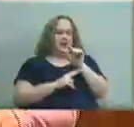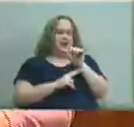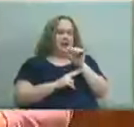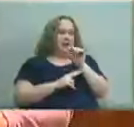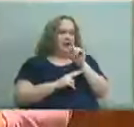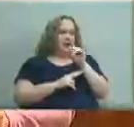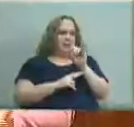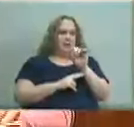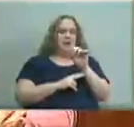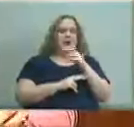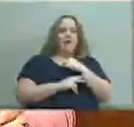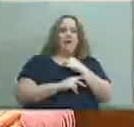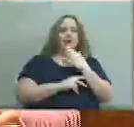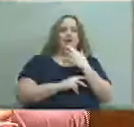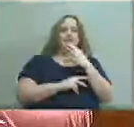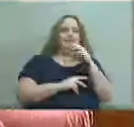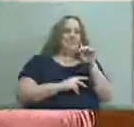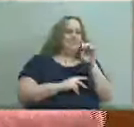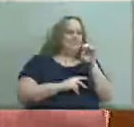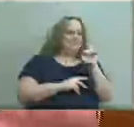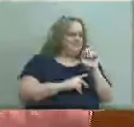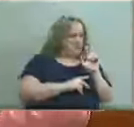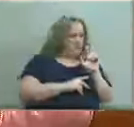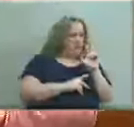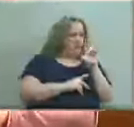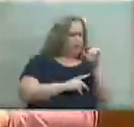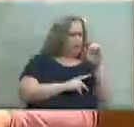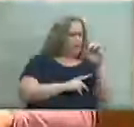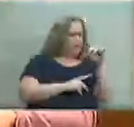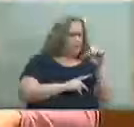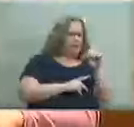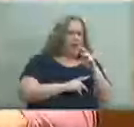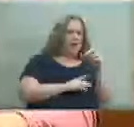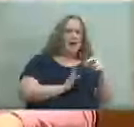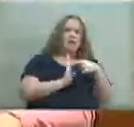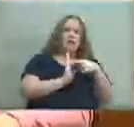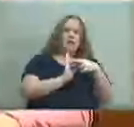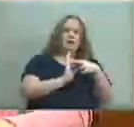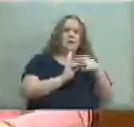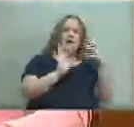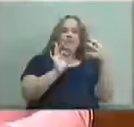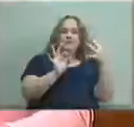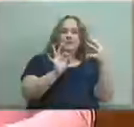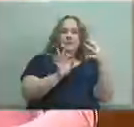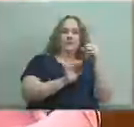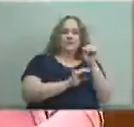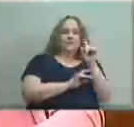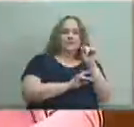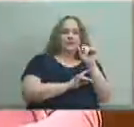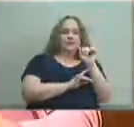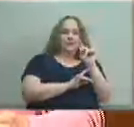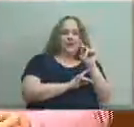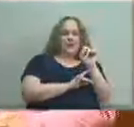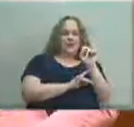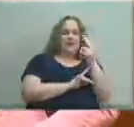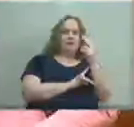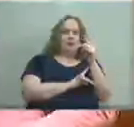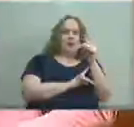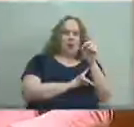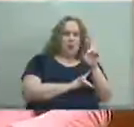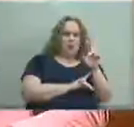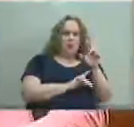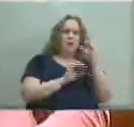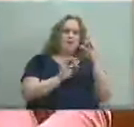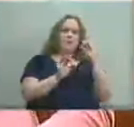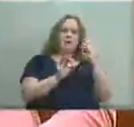of dear jcps and as a representation of stakeholder feedback that we intend to bring to the board on a regular basis